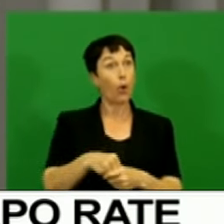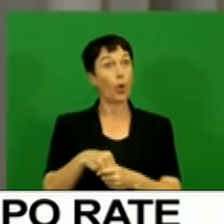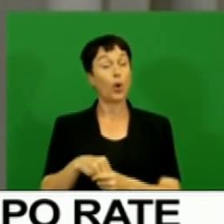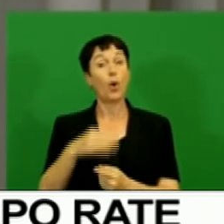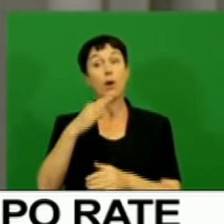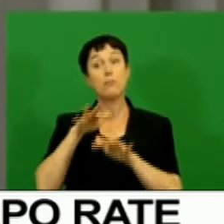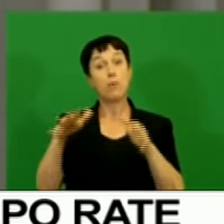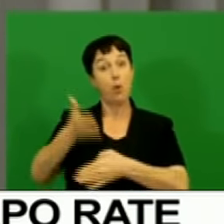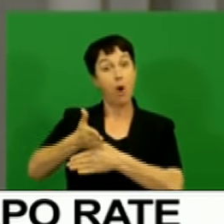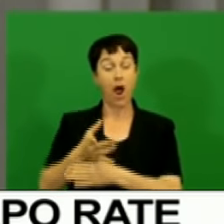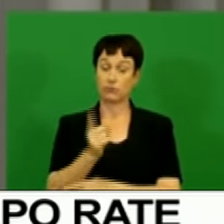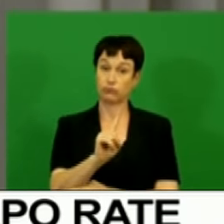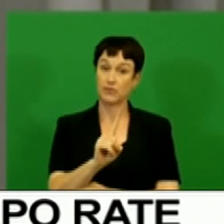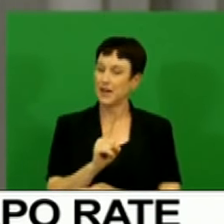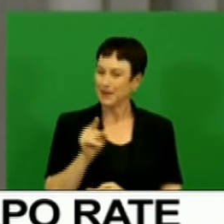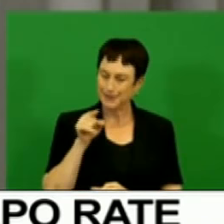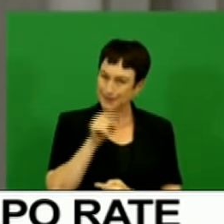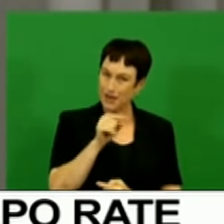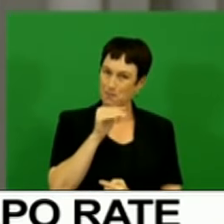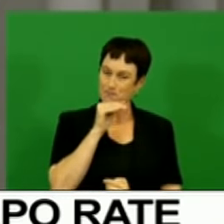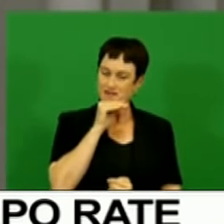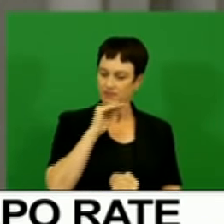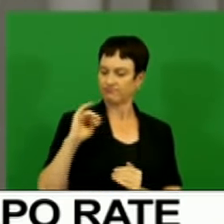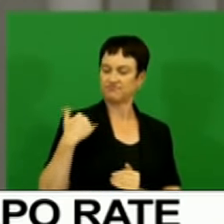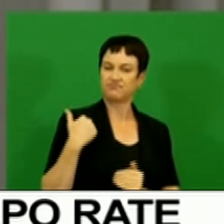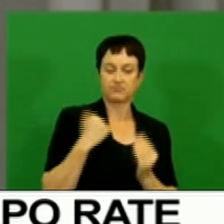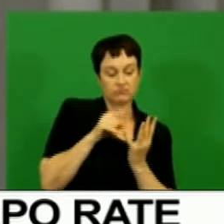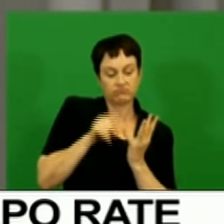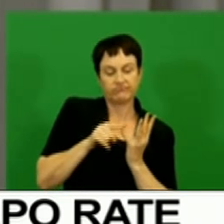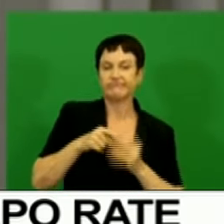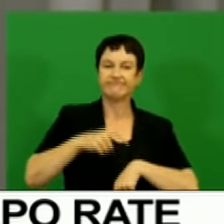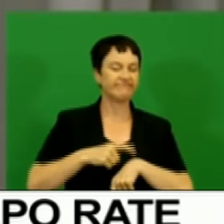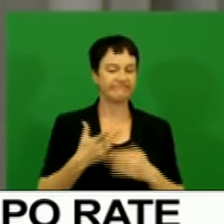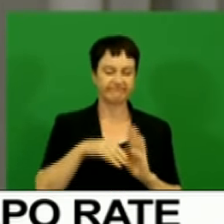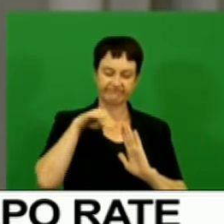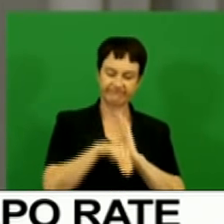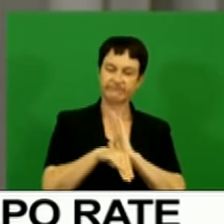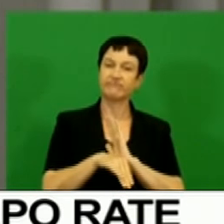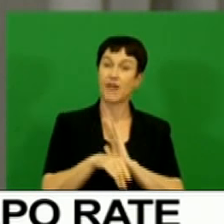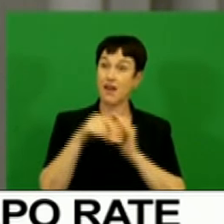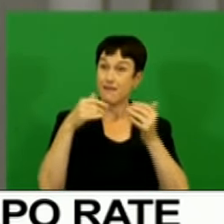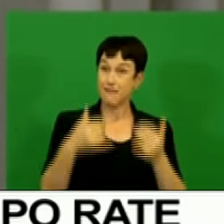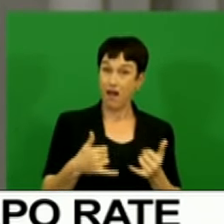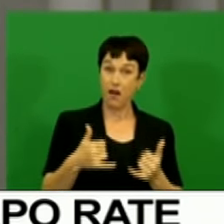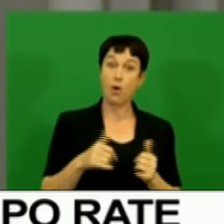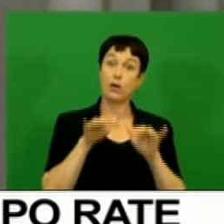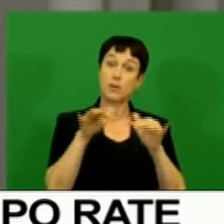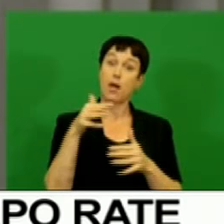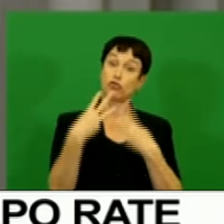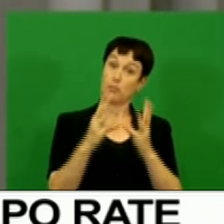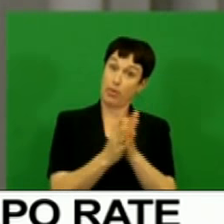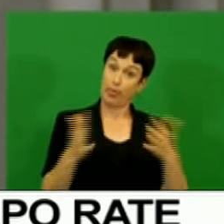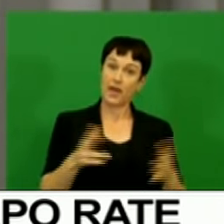of 2016. The official unemployment rate increased to 27.1%,